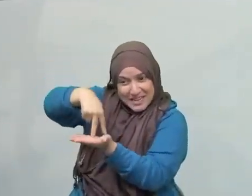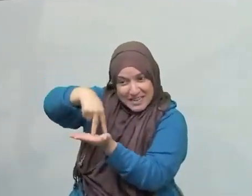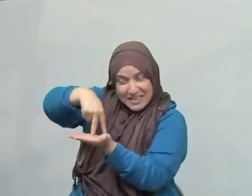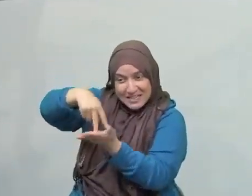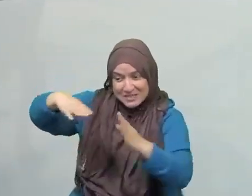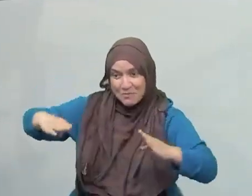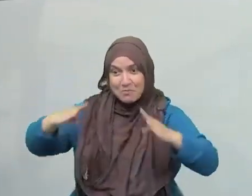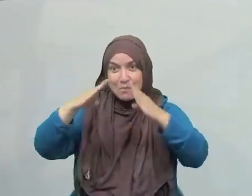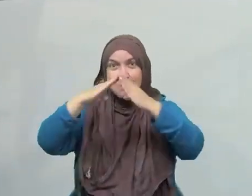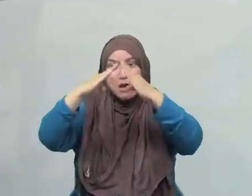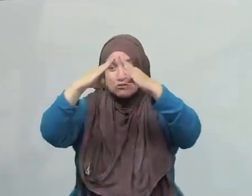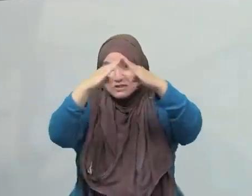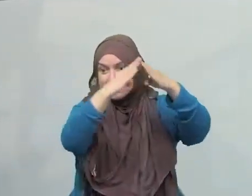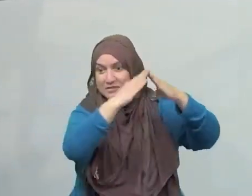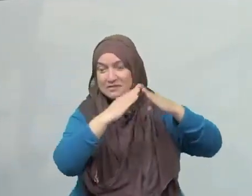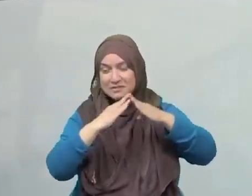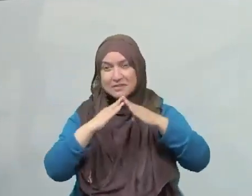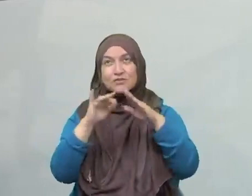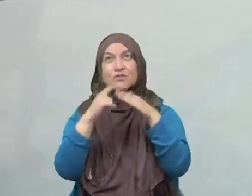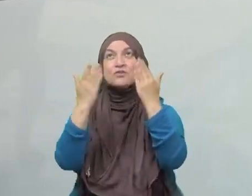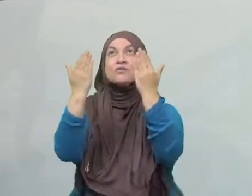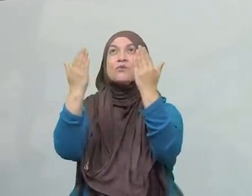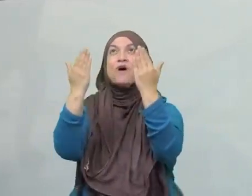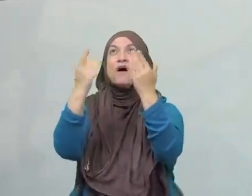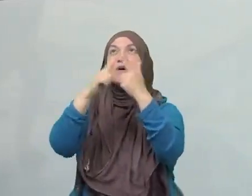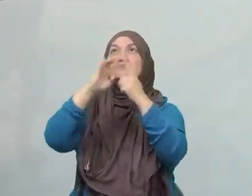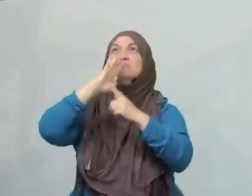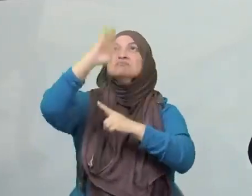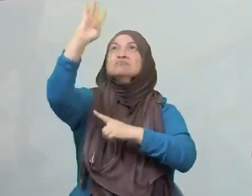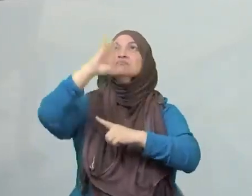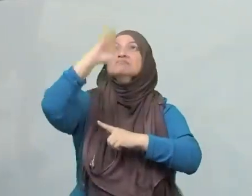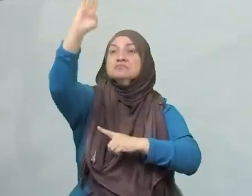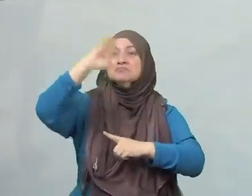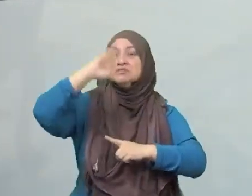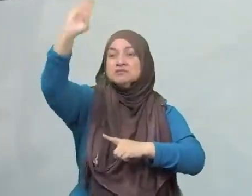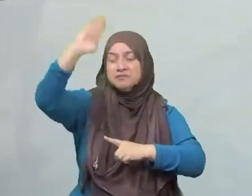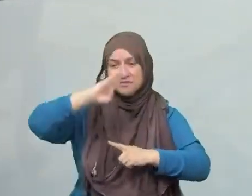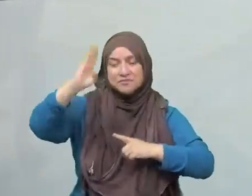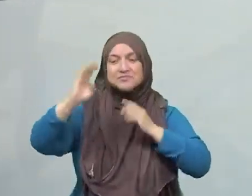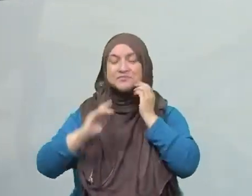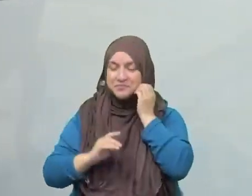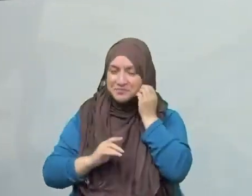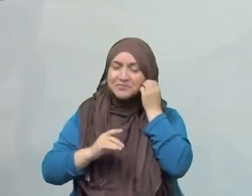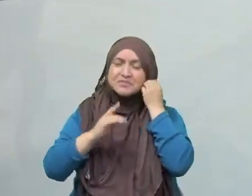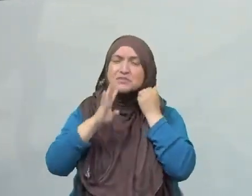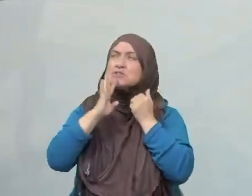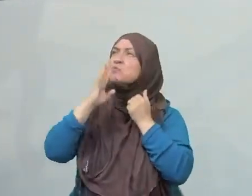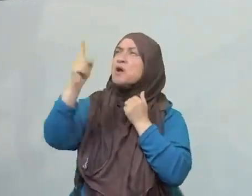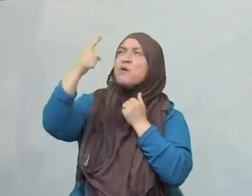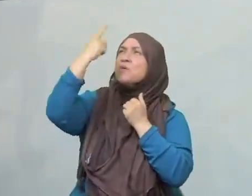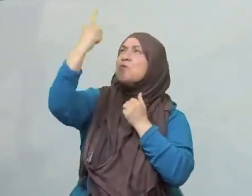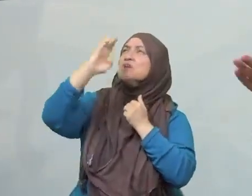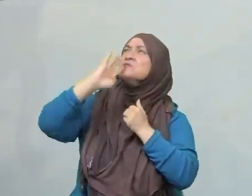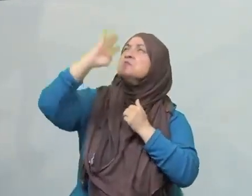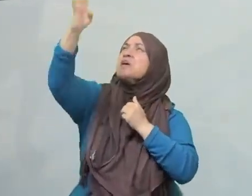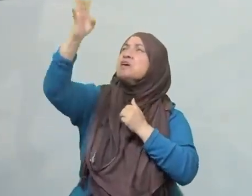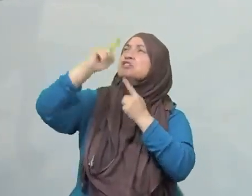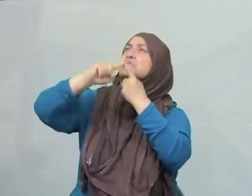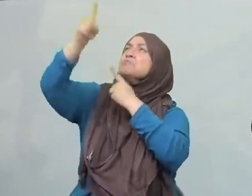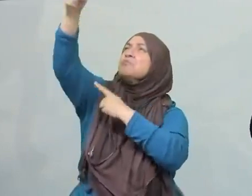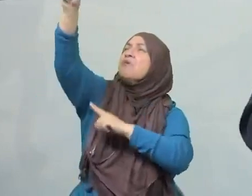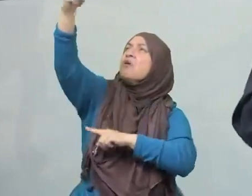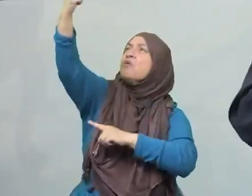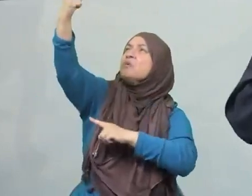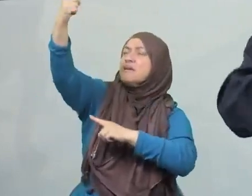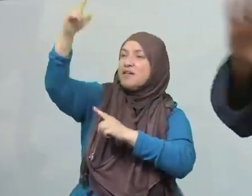hamd, wa huwa ala kulli shay'in qadeer. Praising the oneness of Allah, declaring the oneness of Allah subhanahu wa ta'ala, who has no partner,